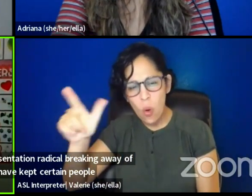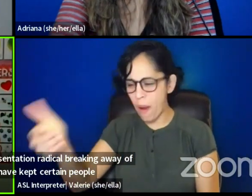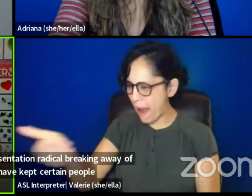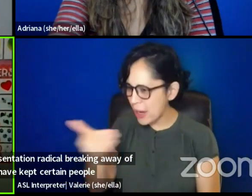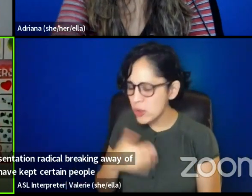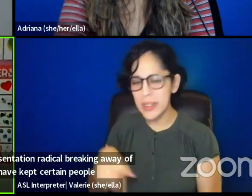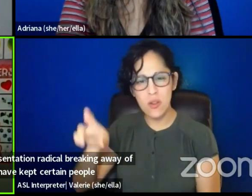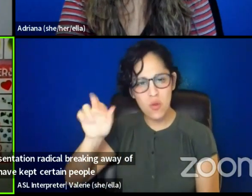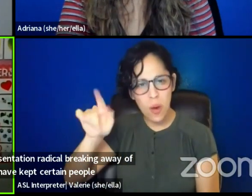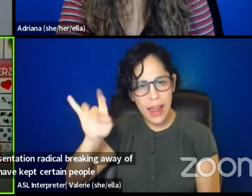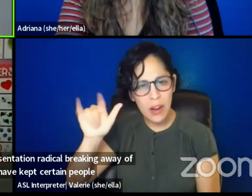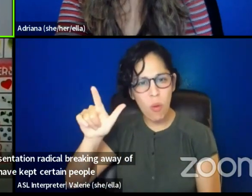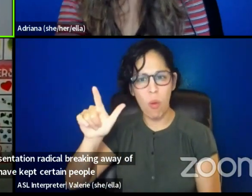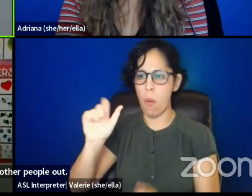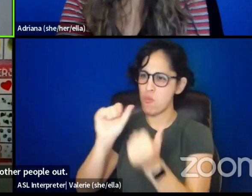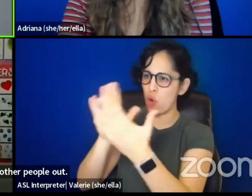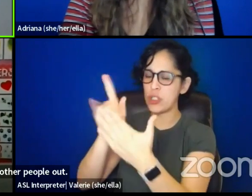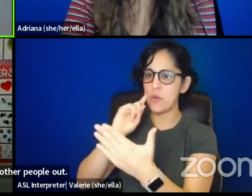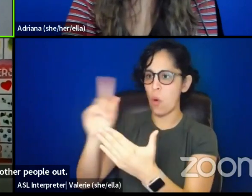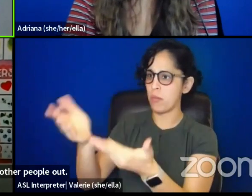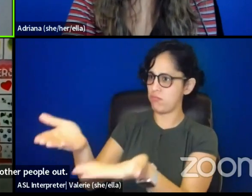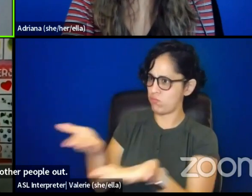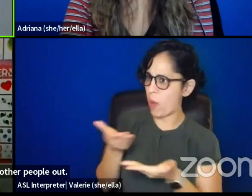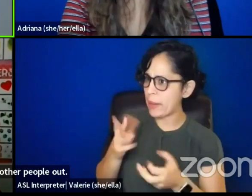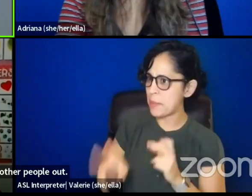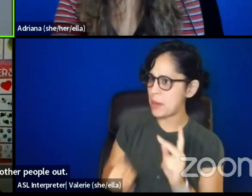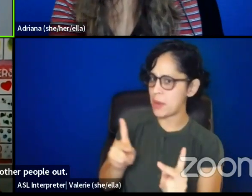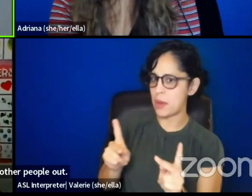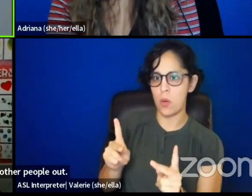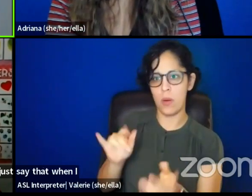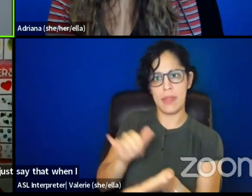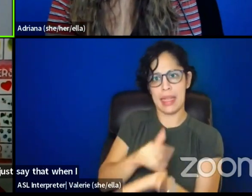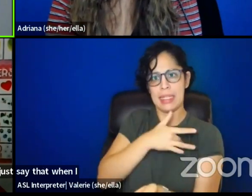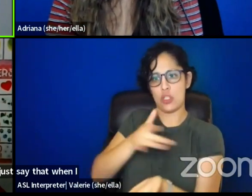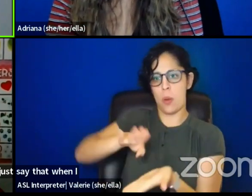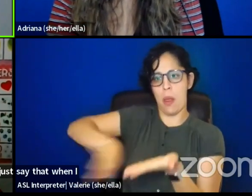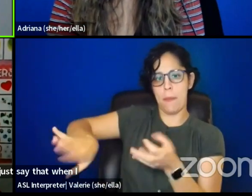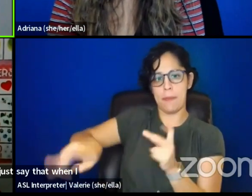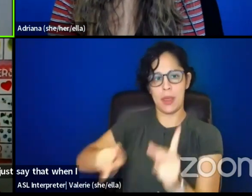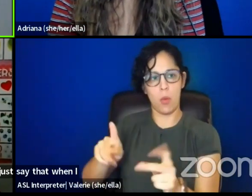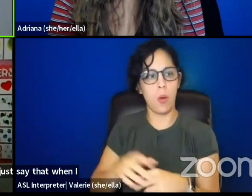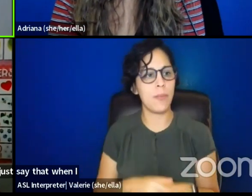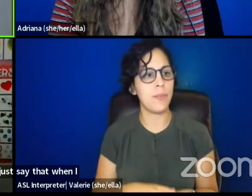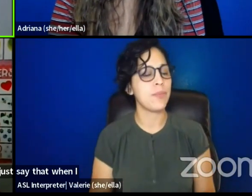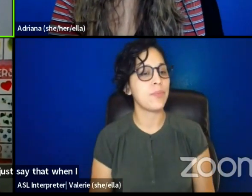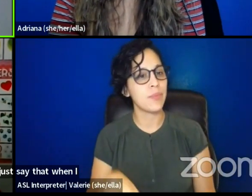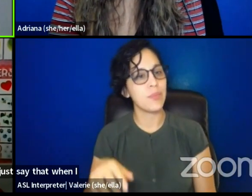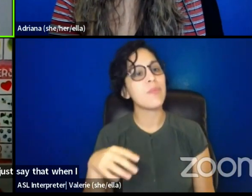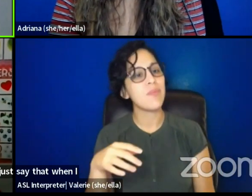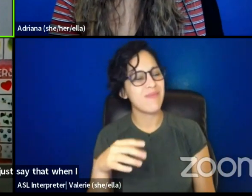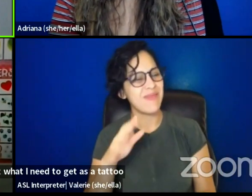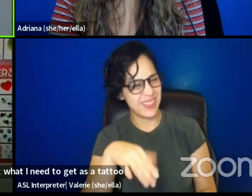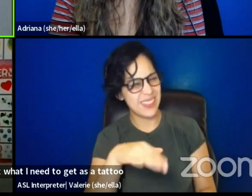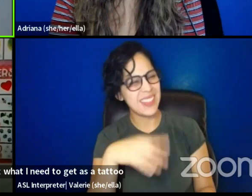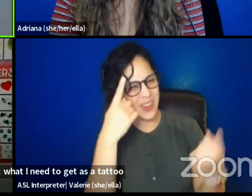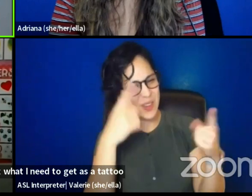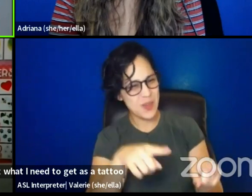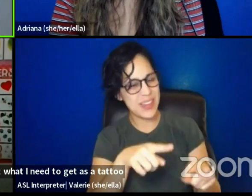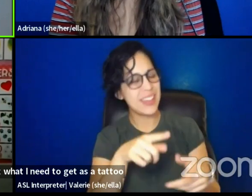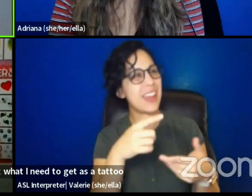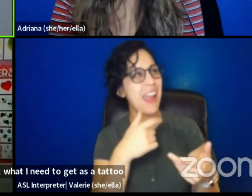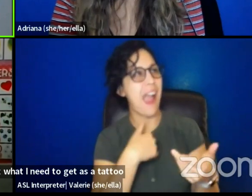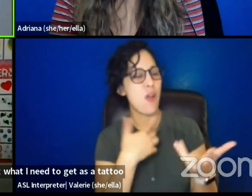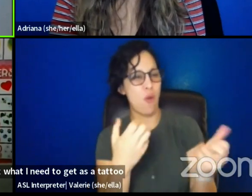out. 100%. Can I just say that what I need to get as a tattoo is the way you put,